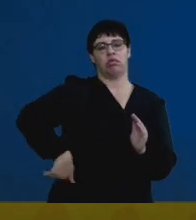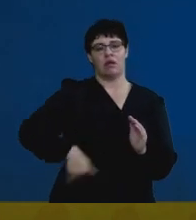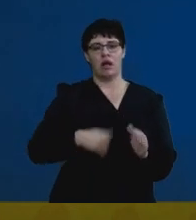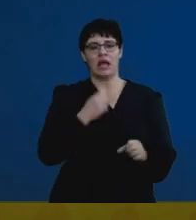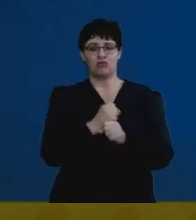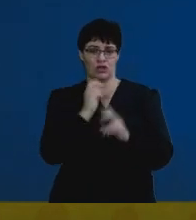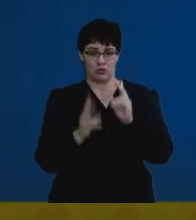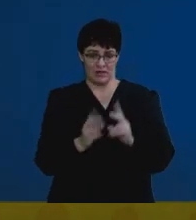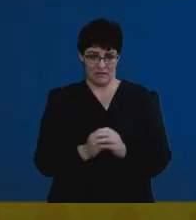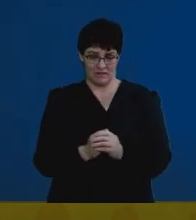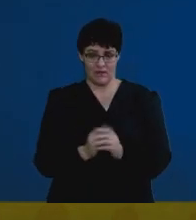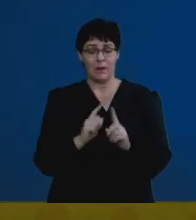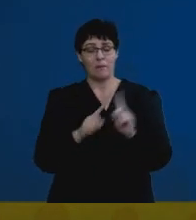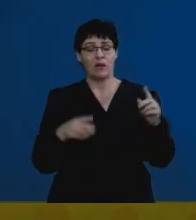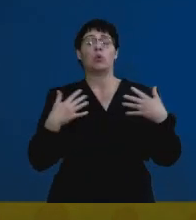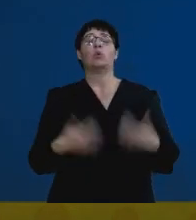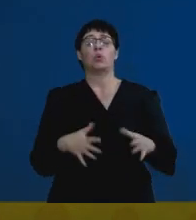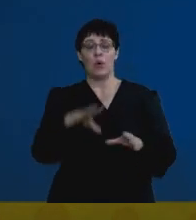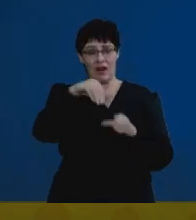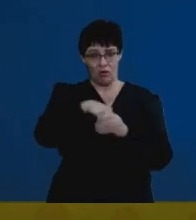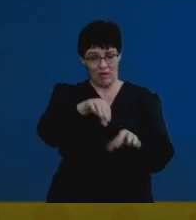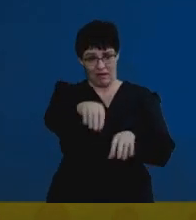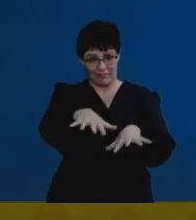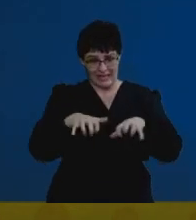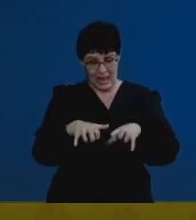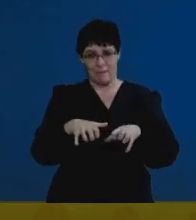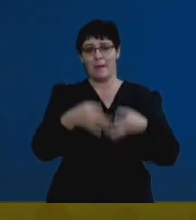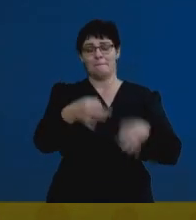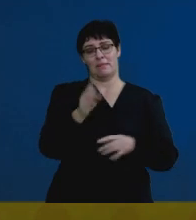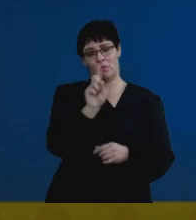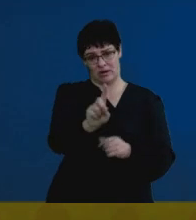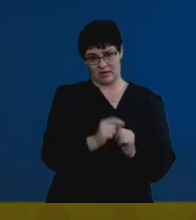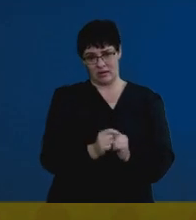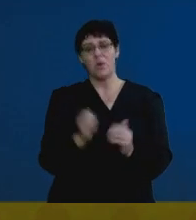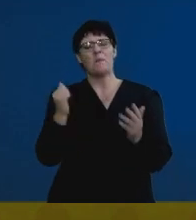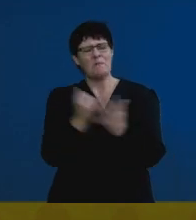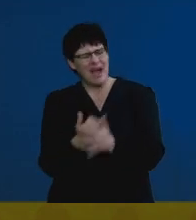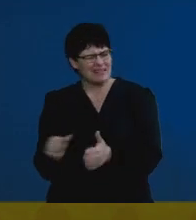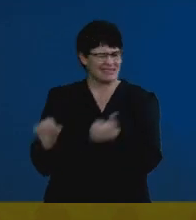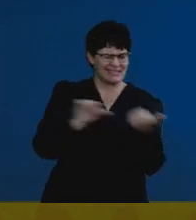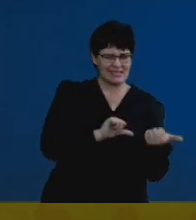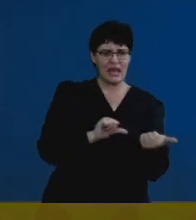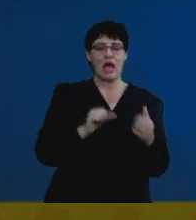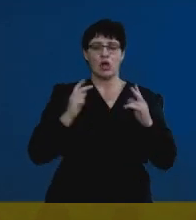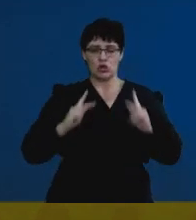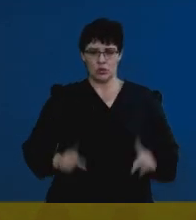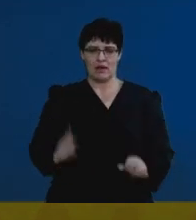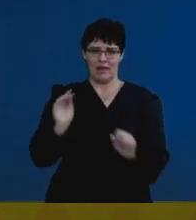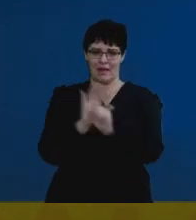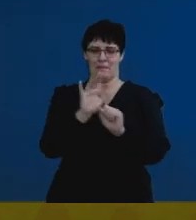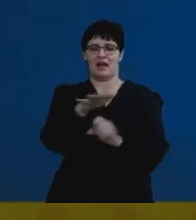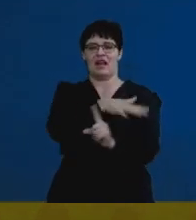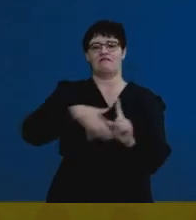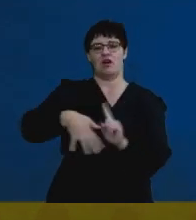grade 12 here. But it is an integral part of your grade 12, paper 1. So refer to the impact of humans on the environment